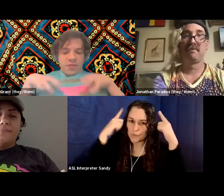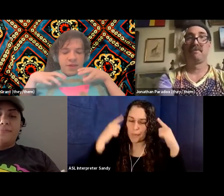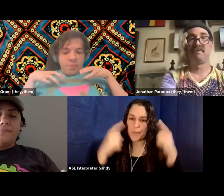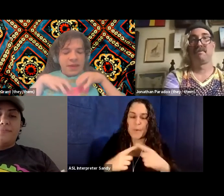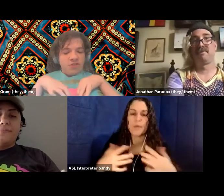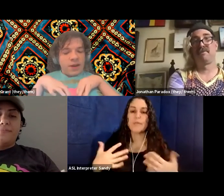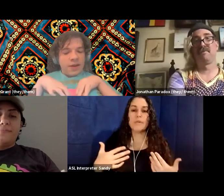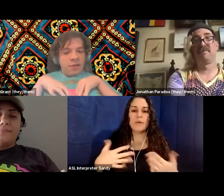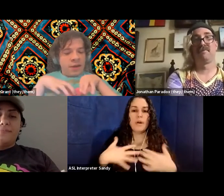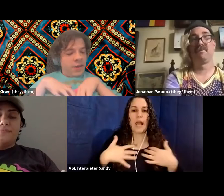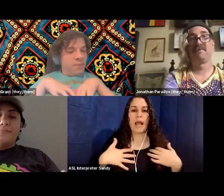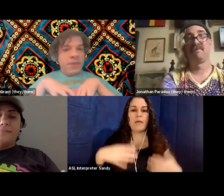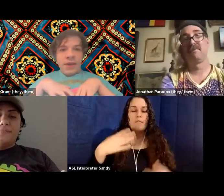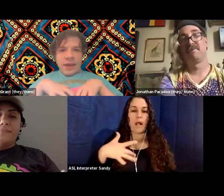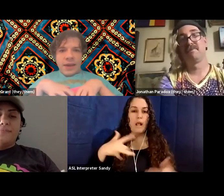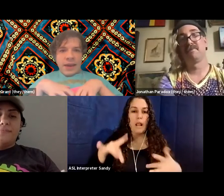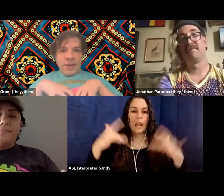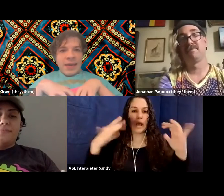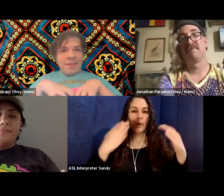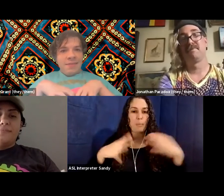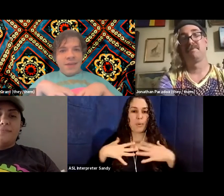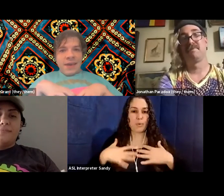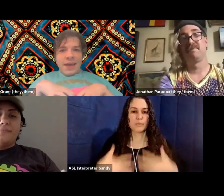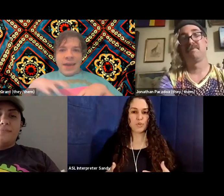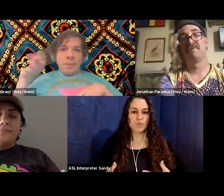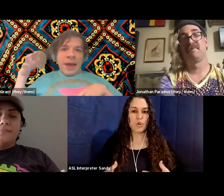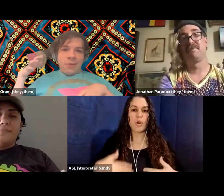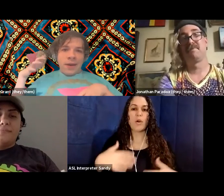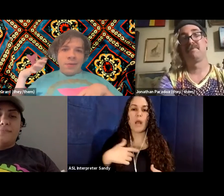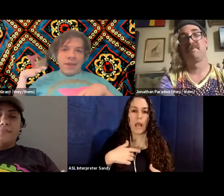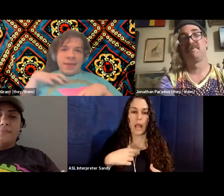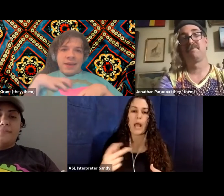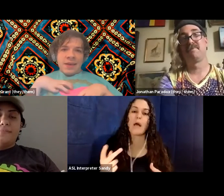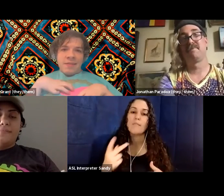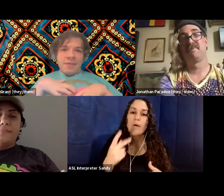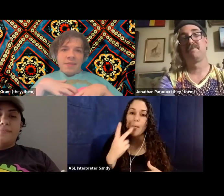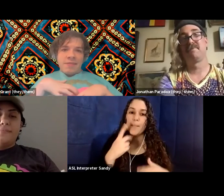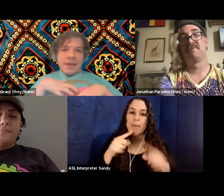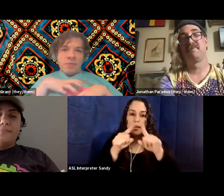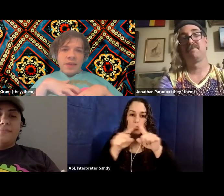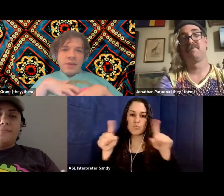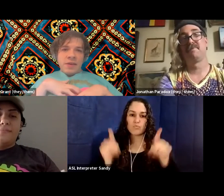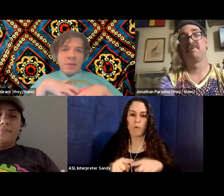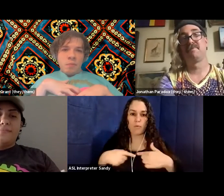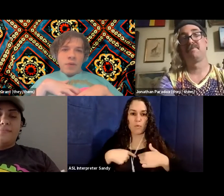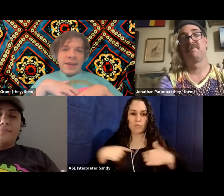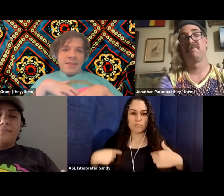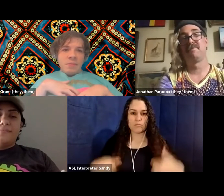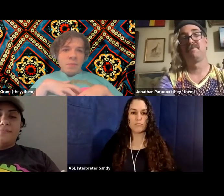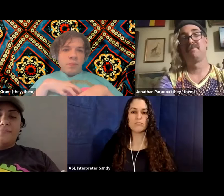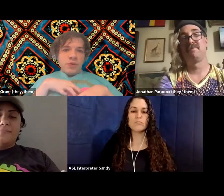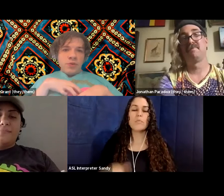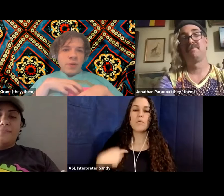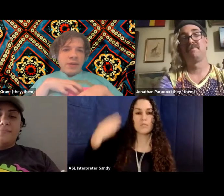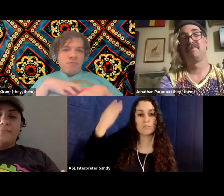-shirt with a pink triangle on it. And I'm against a background that is this like really bright